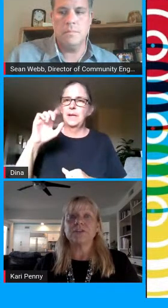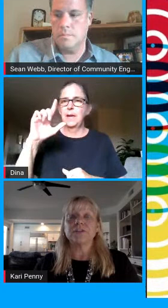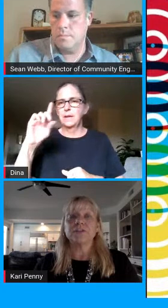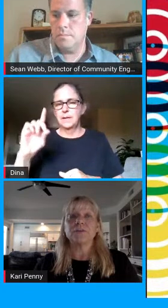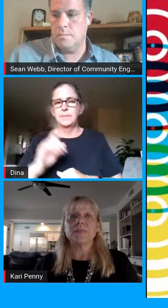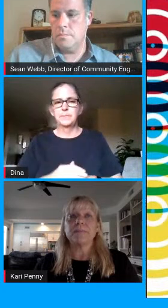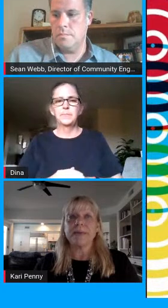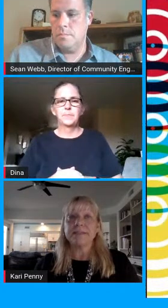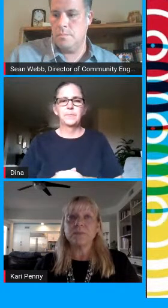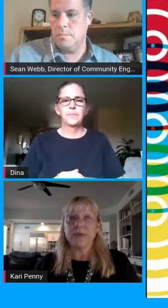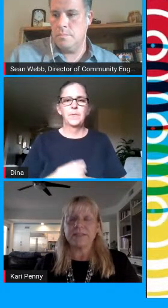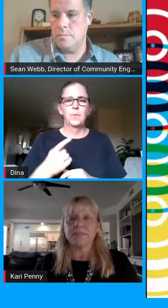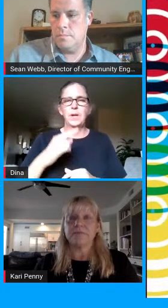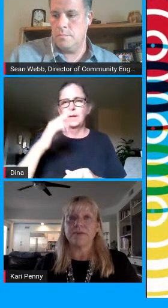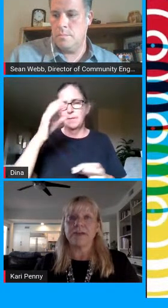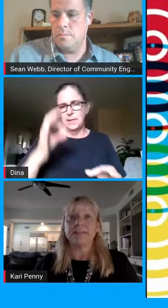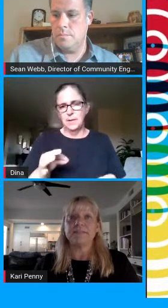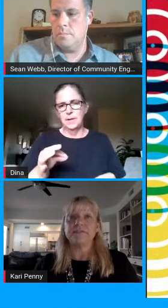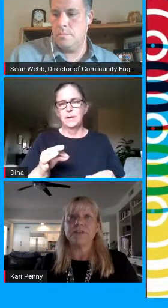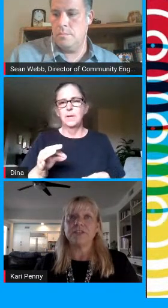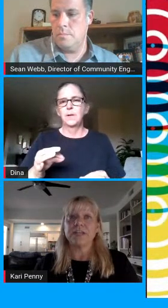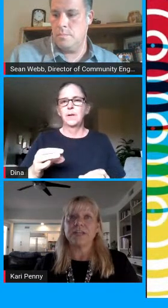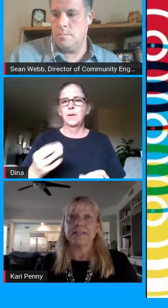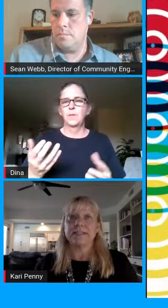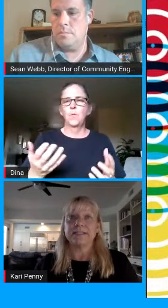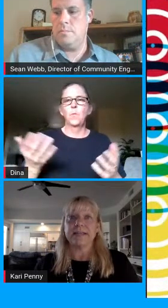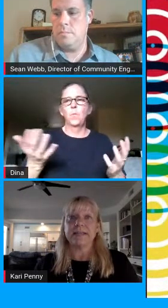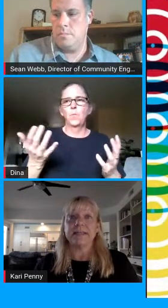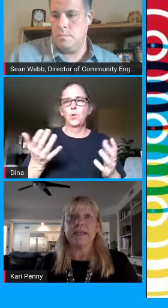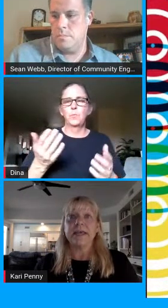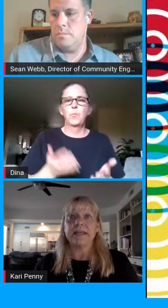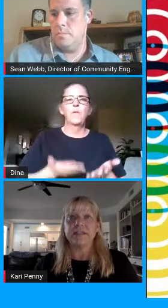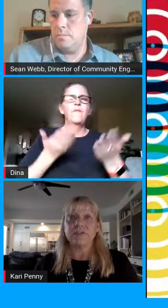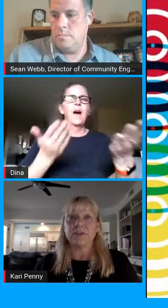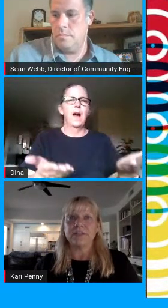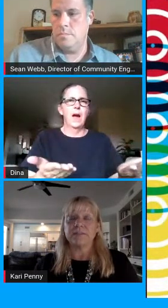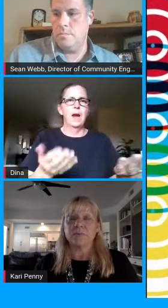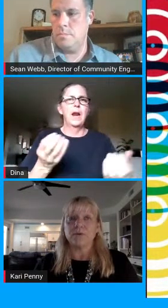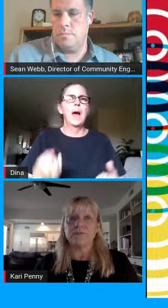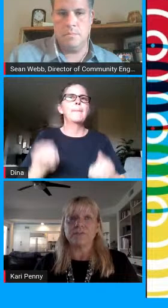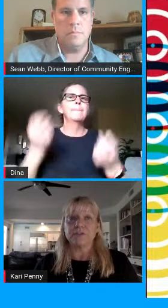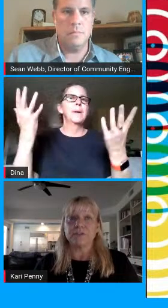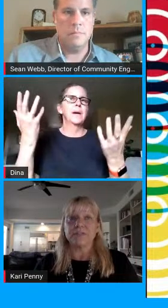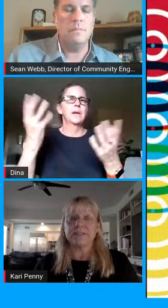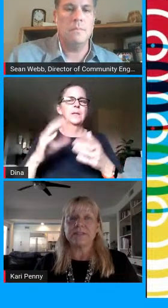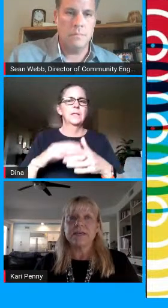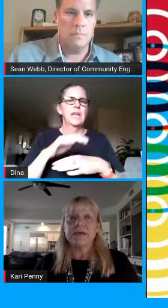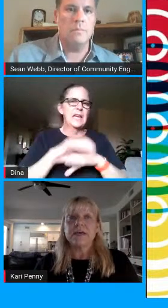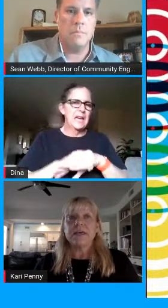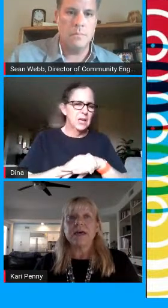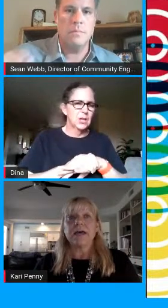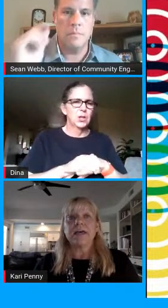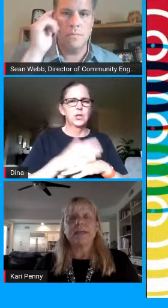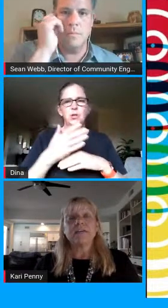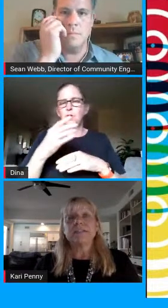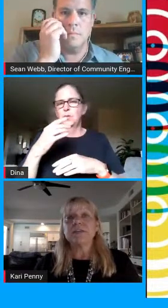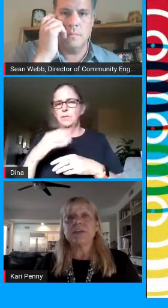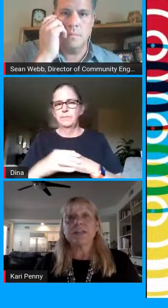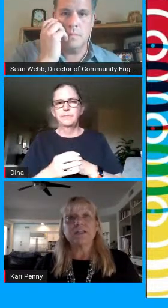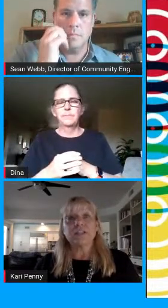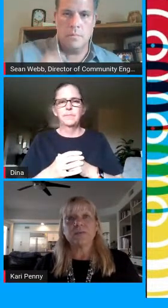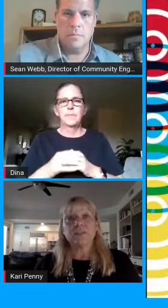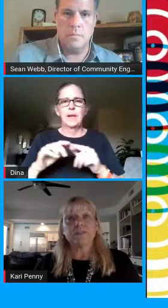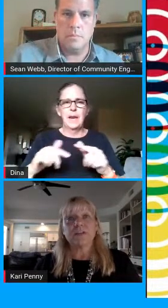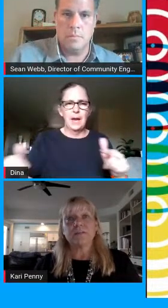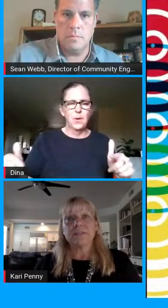administrator to determine the best way to provide differentiated designated and integrated support for students uh eld